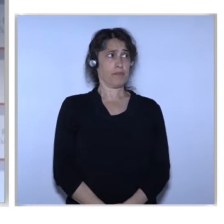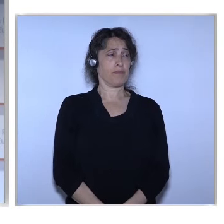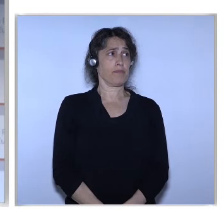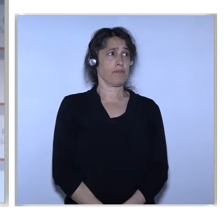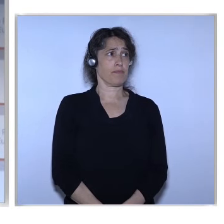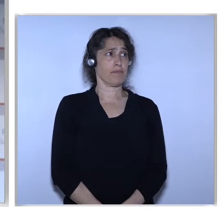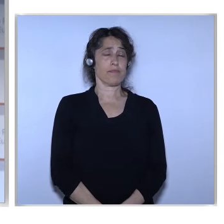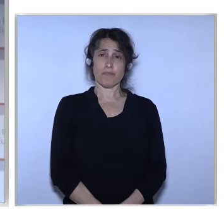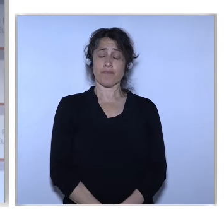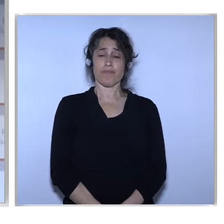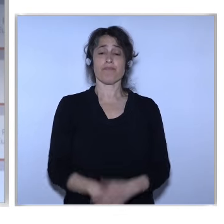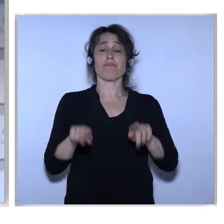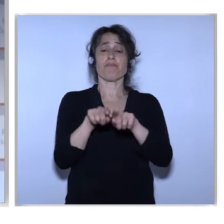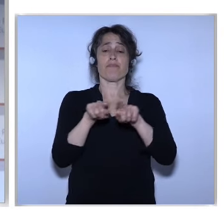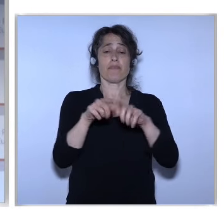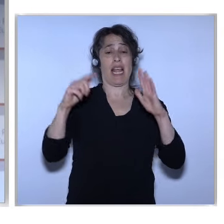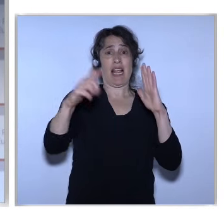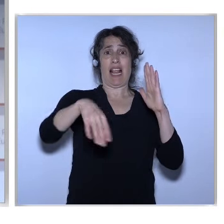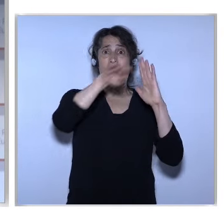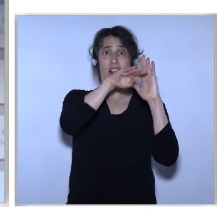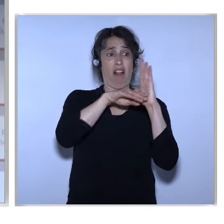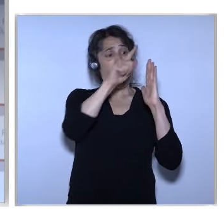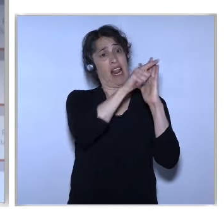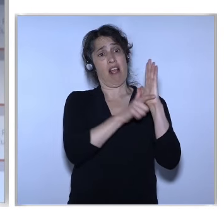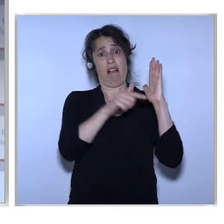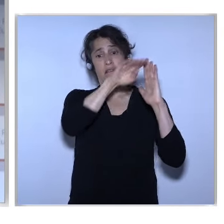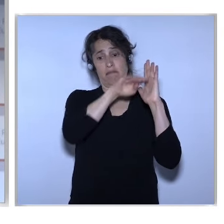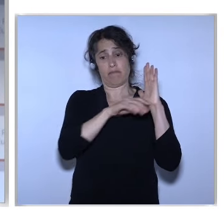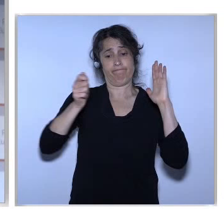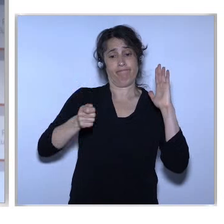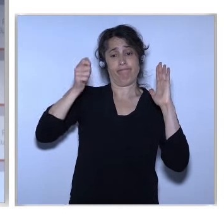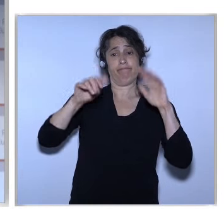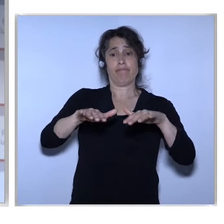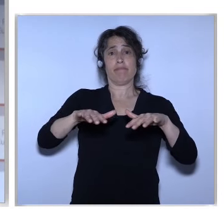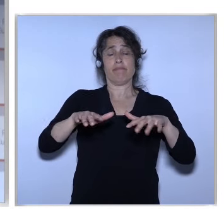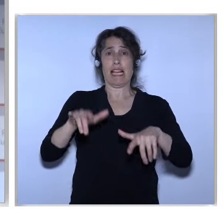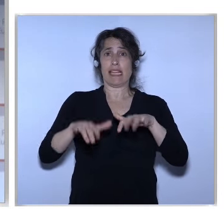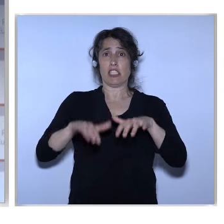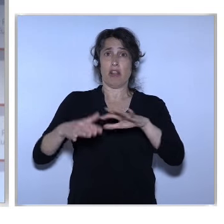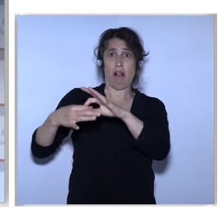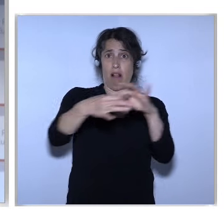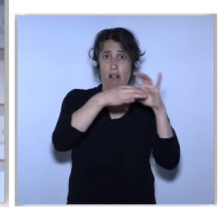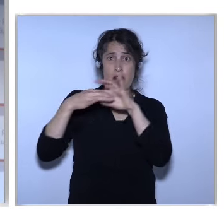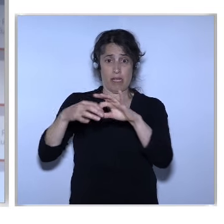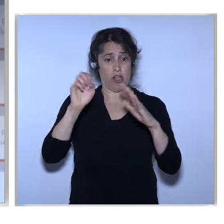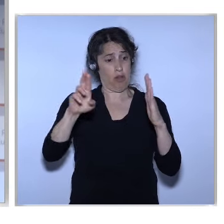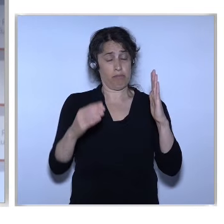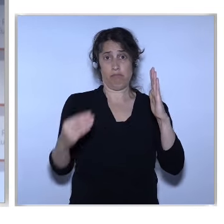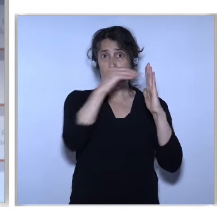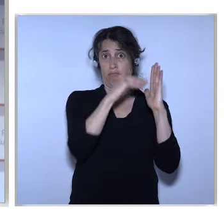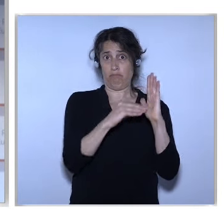embrace digital mindset Therefore, Latvian presidency is a strong supporter